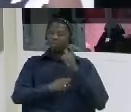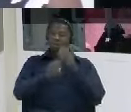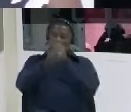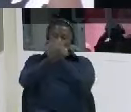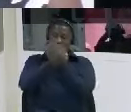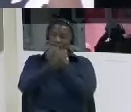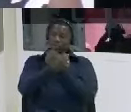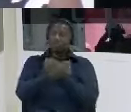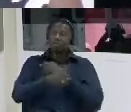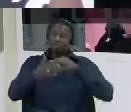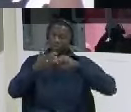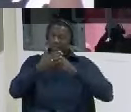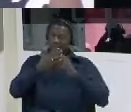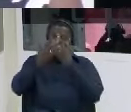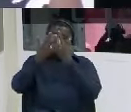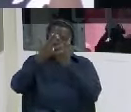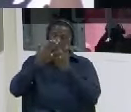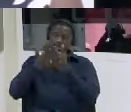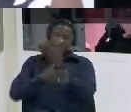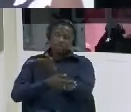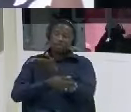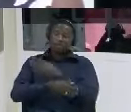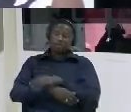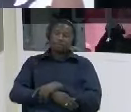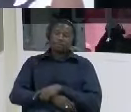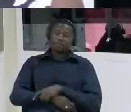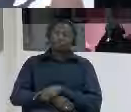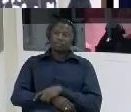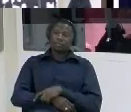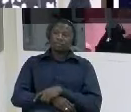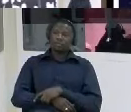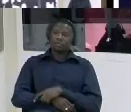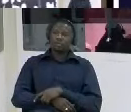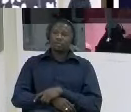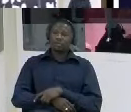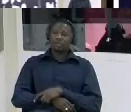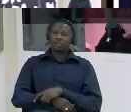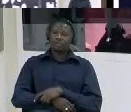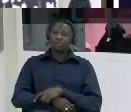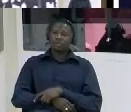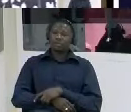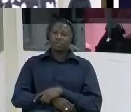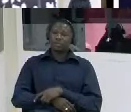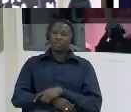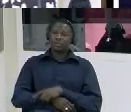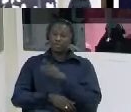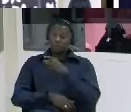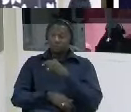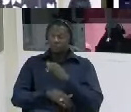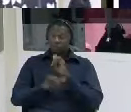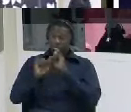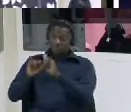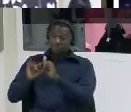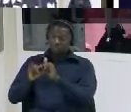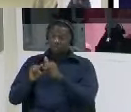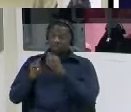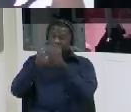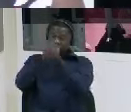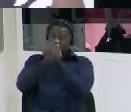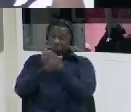and did you spend the day at mile two on that day did you spend the night yes